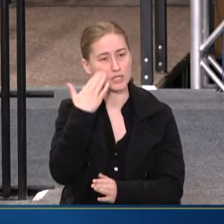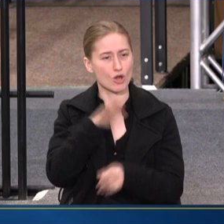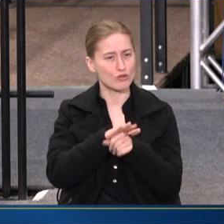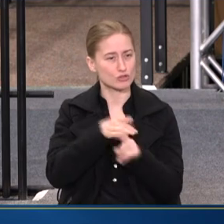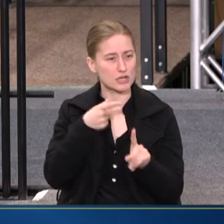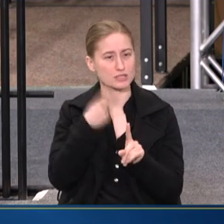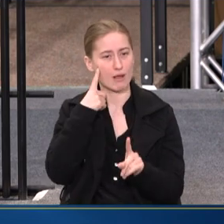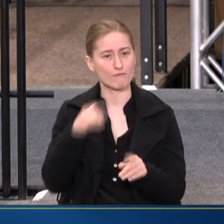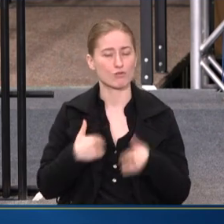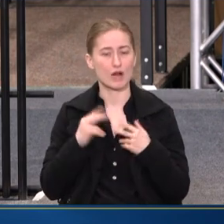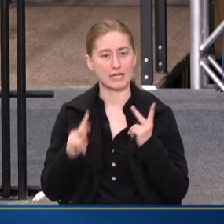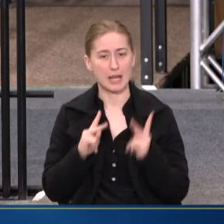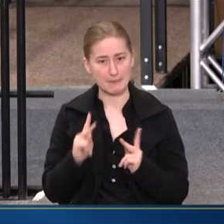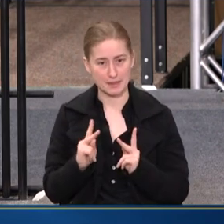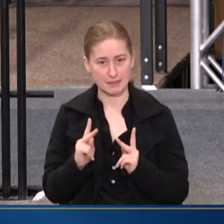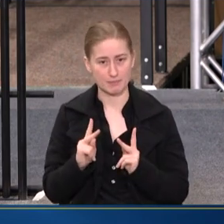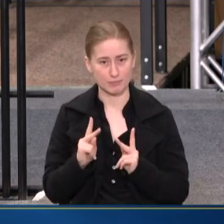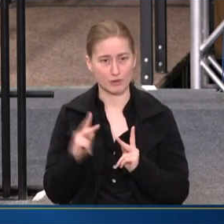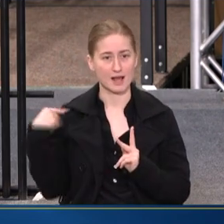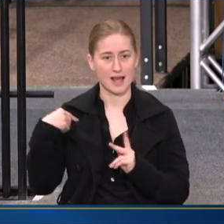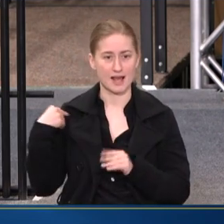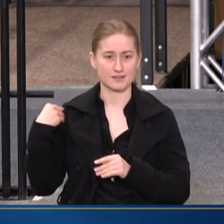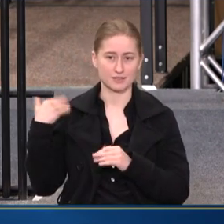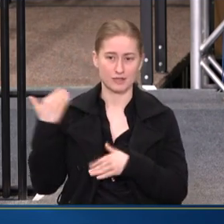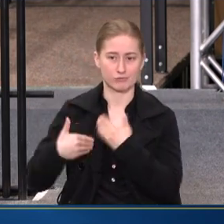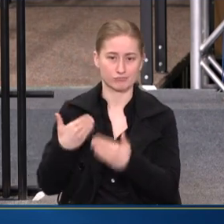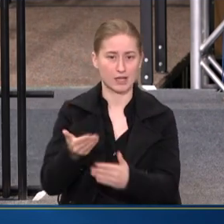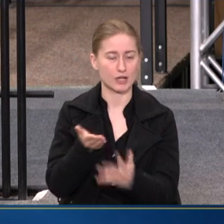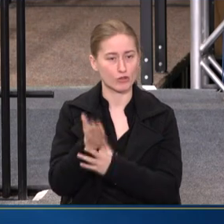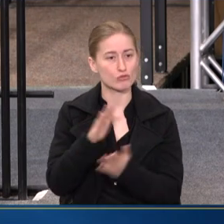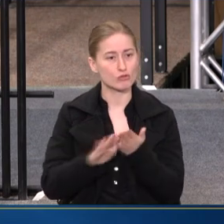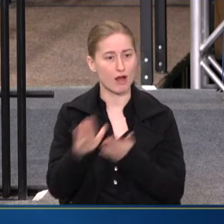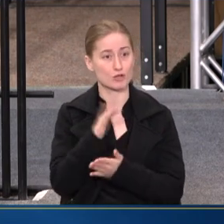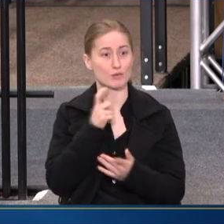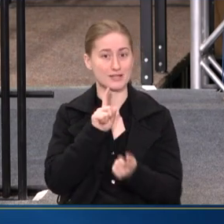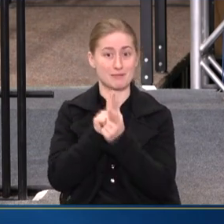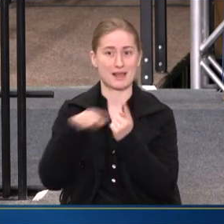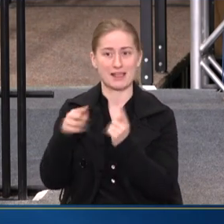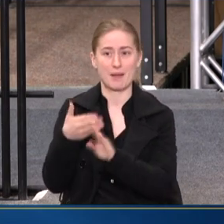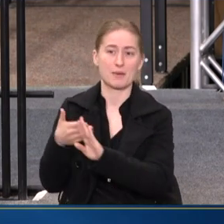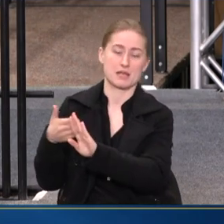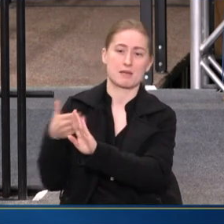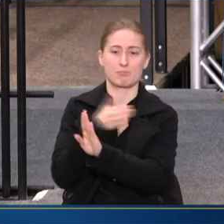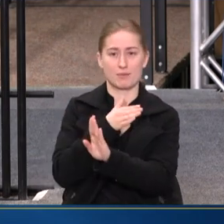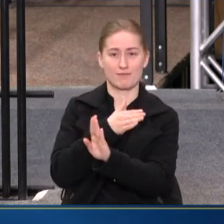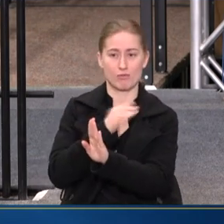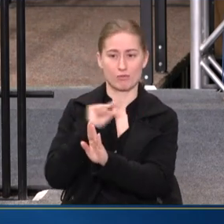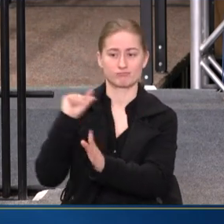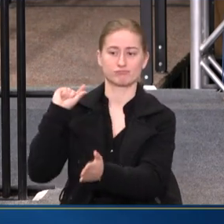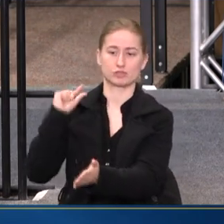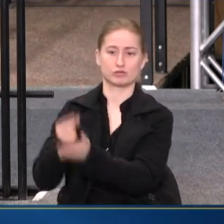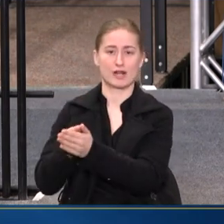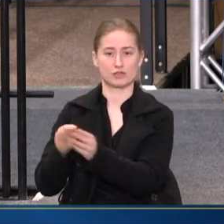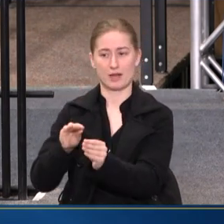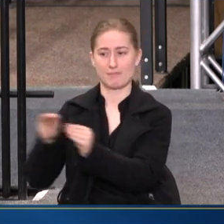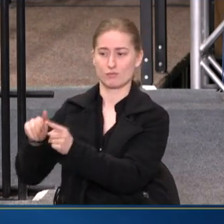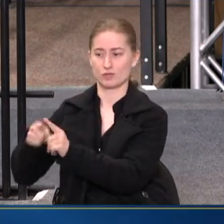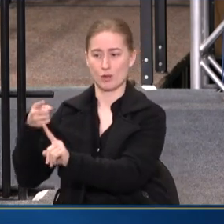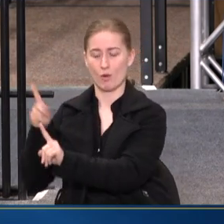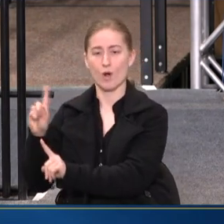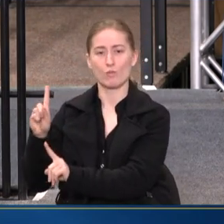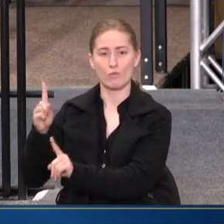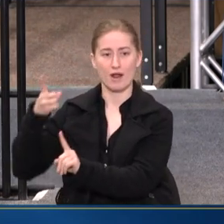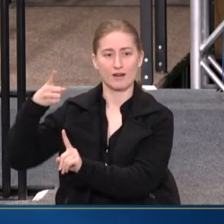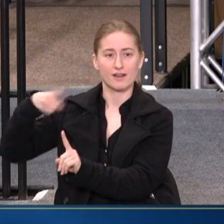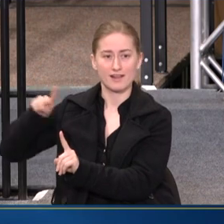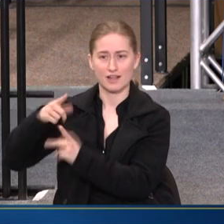ARE FOR YOUNG PEOPLE AS THEY'RE MATRICULATING THROUGH COLLEGE. SO WE WANT TO MEET THEM BEFORE WE MOVE TO THAT POINT WHERE THEY'RE